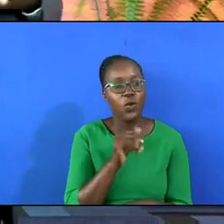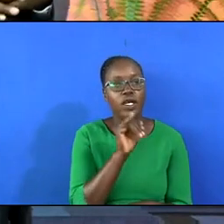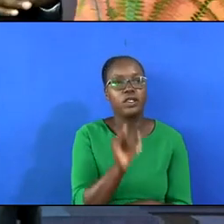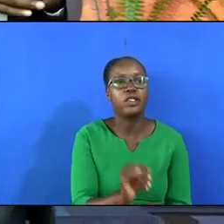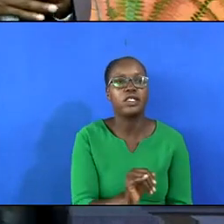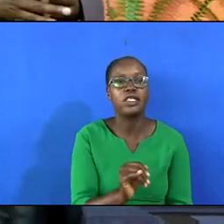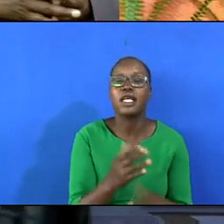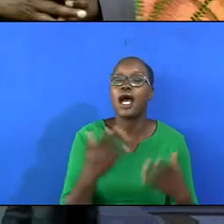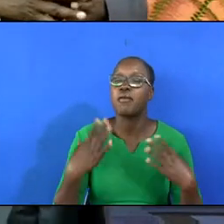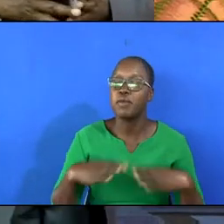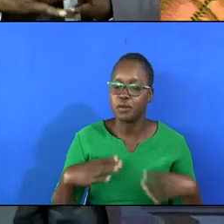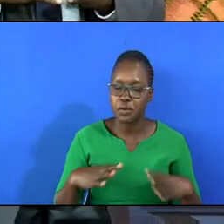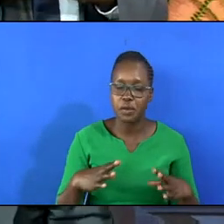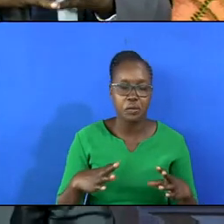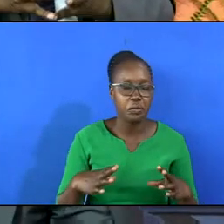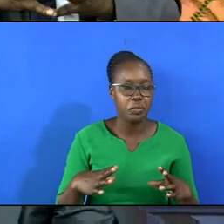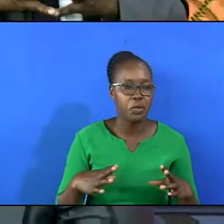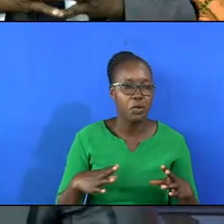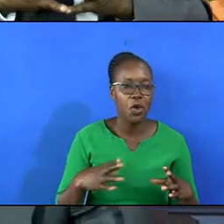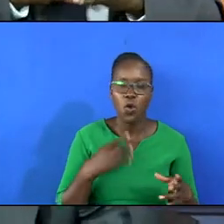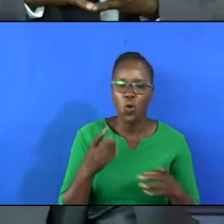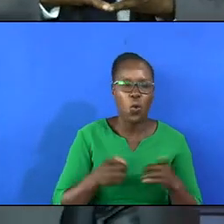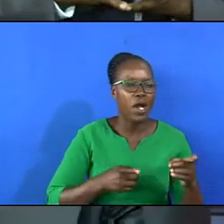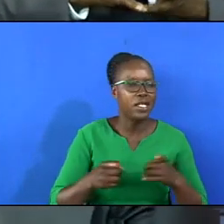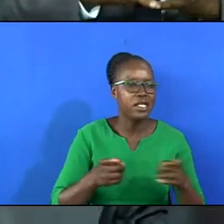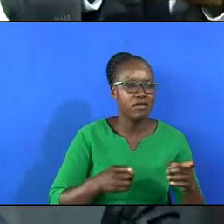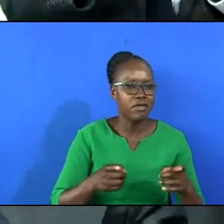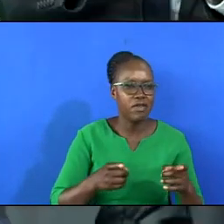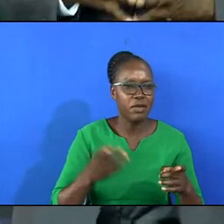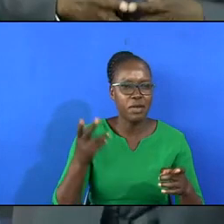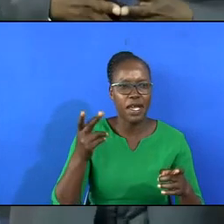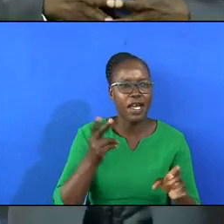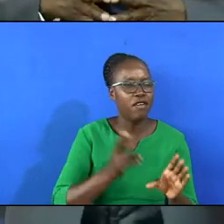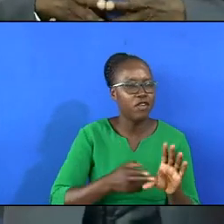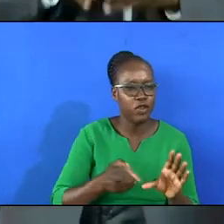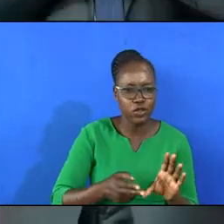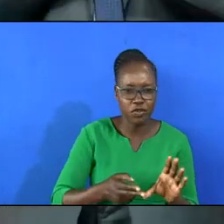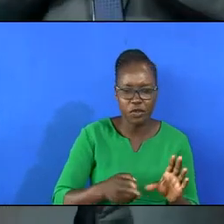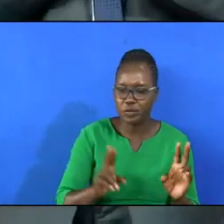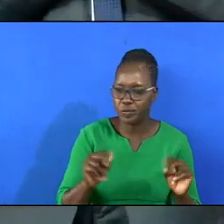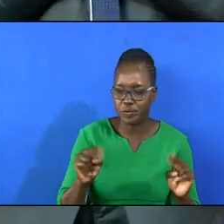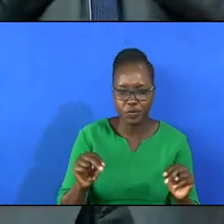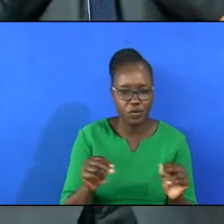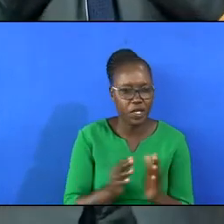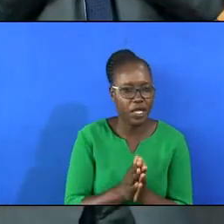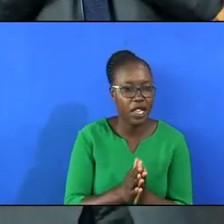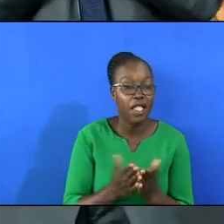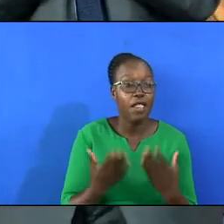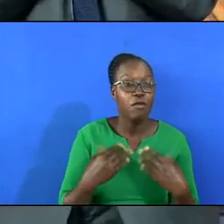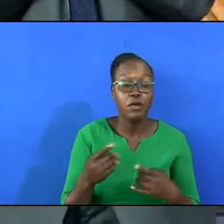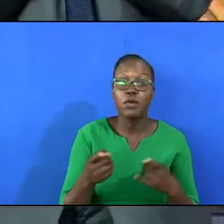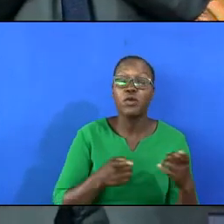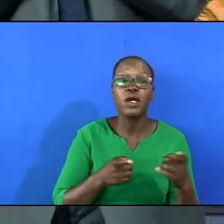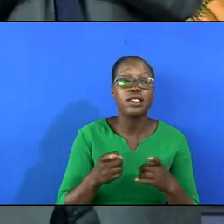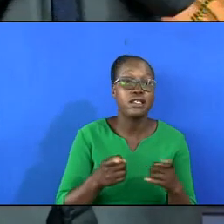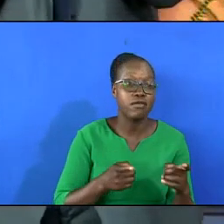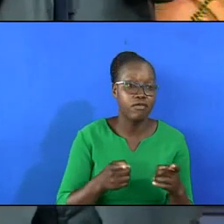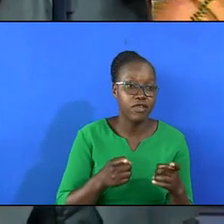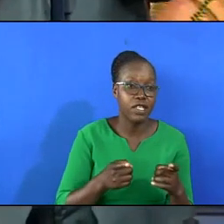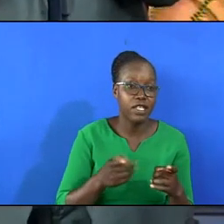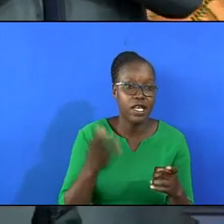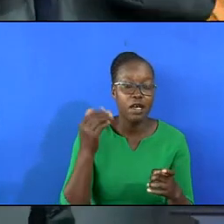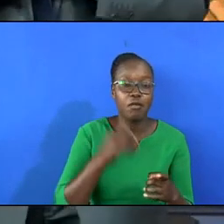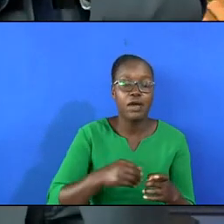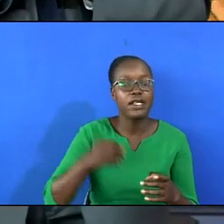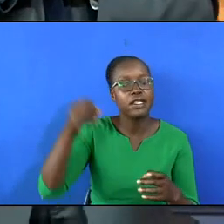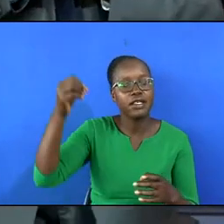just a people who are driven by a philosophy. We are people who are driven by